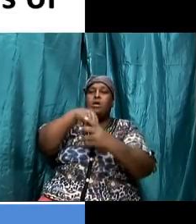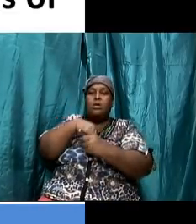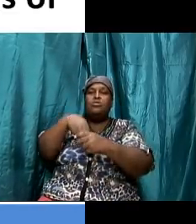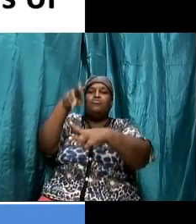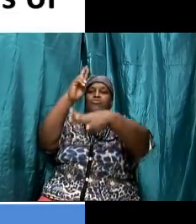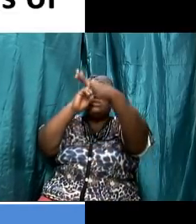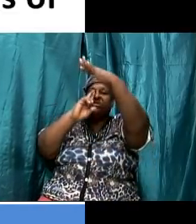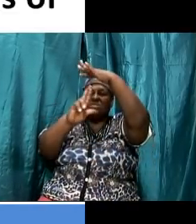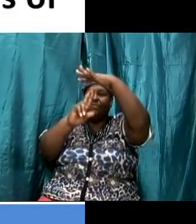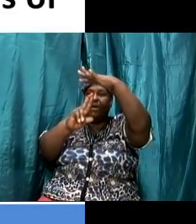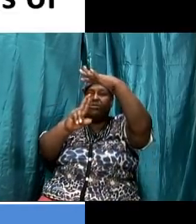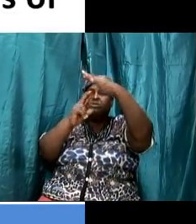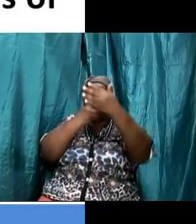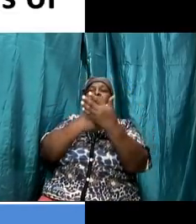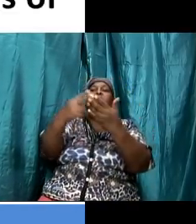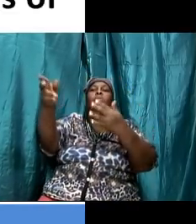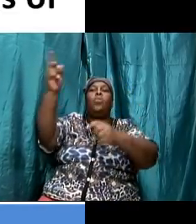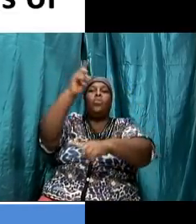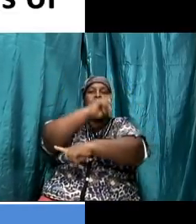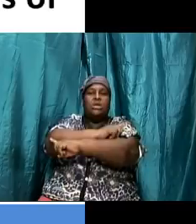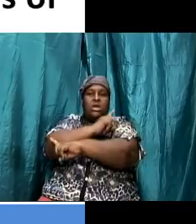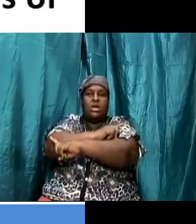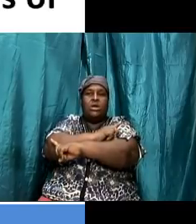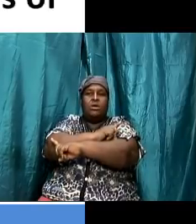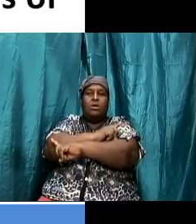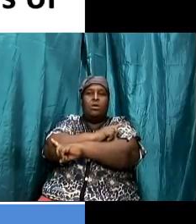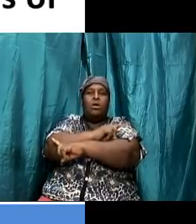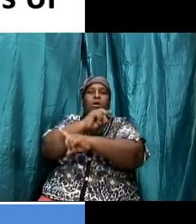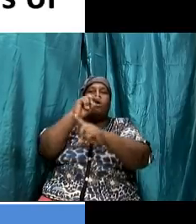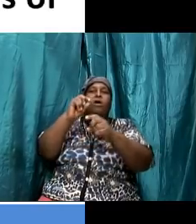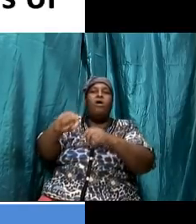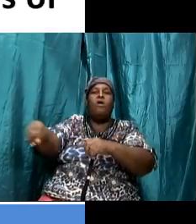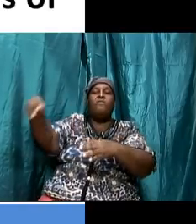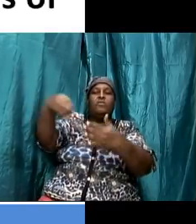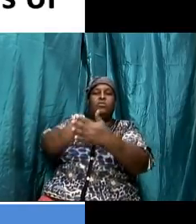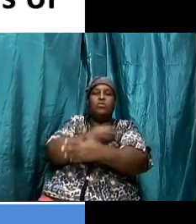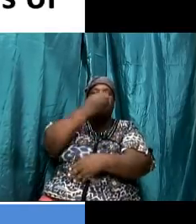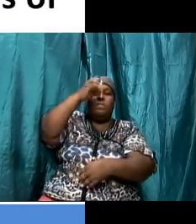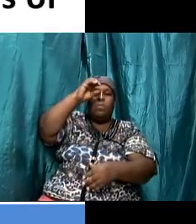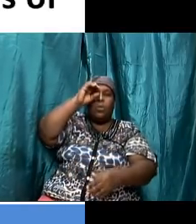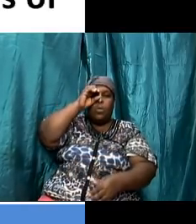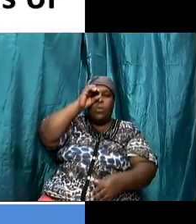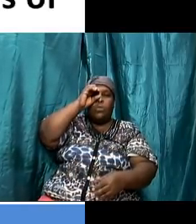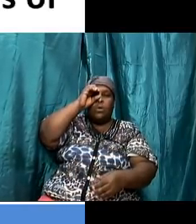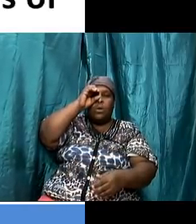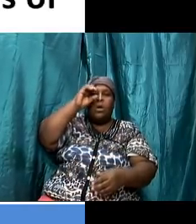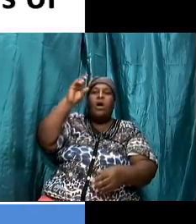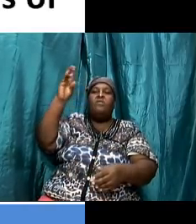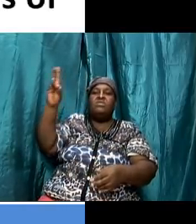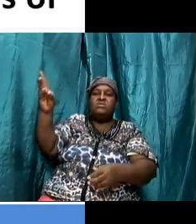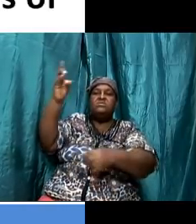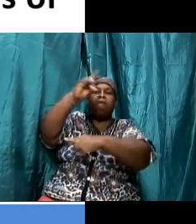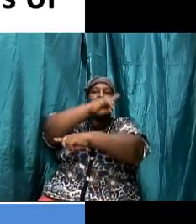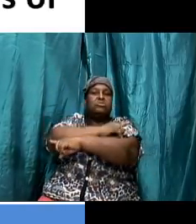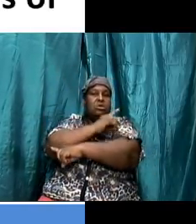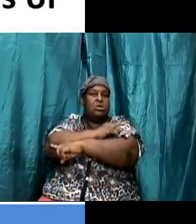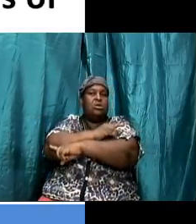respect of an holy day or of the new moon or of the sabbath days